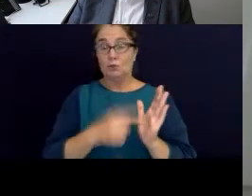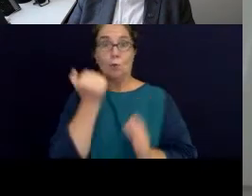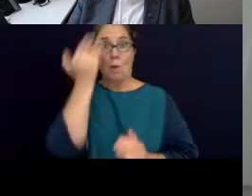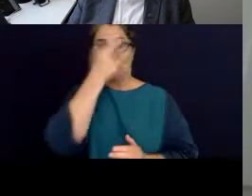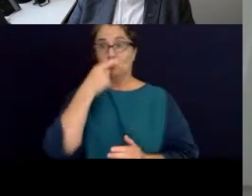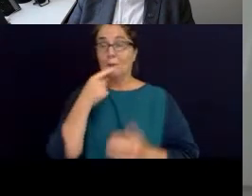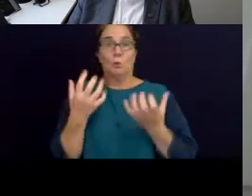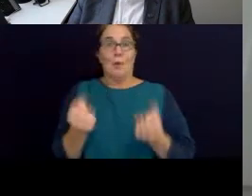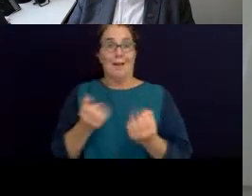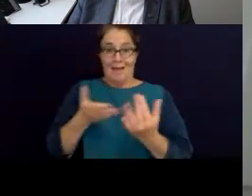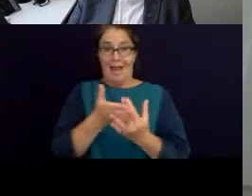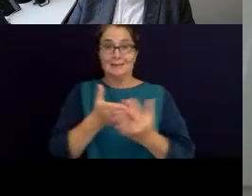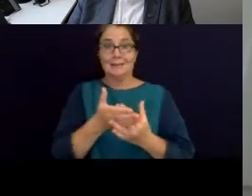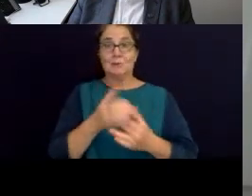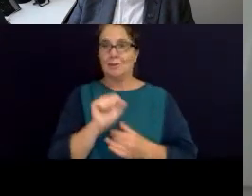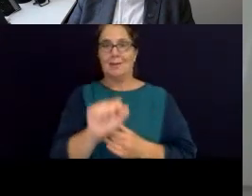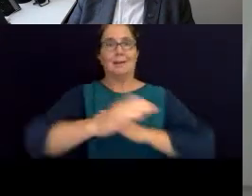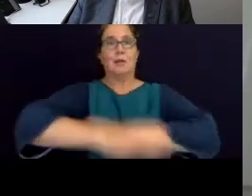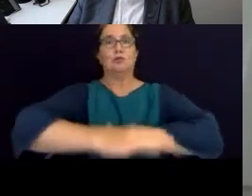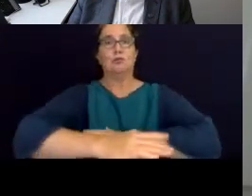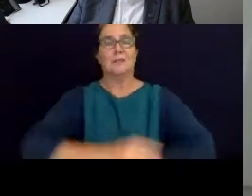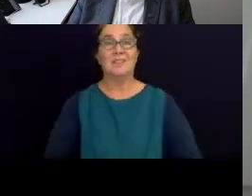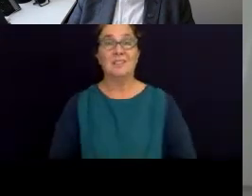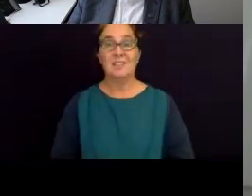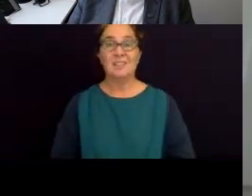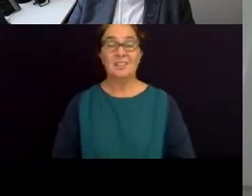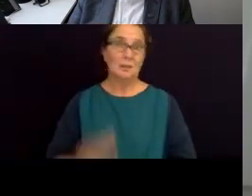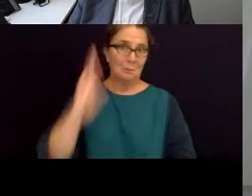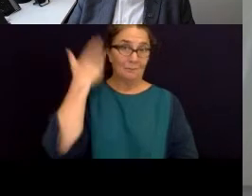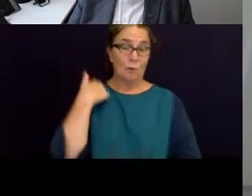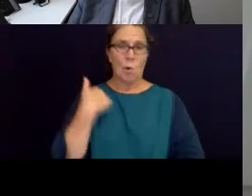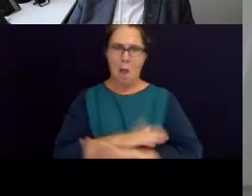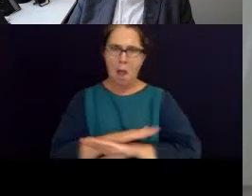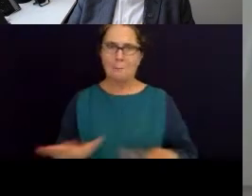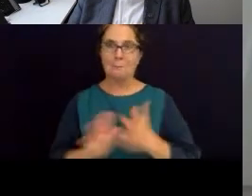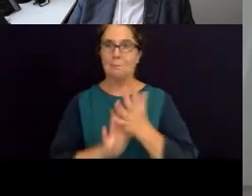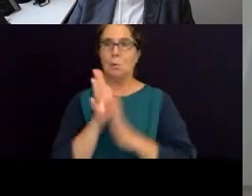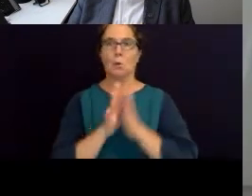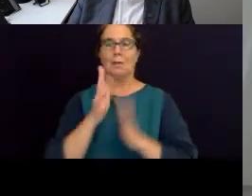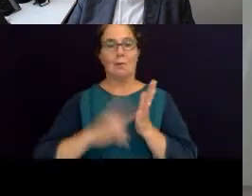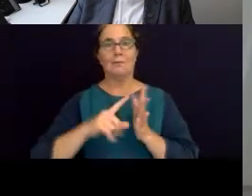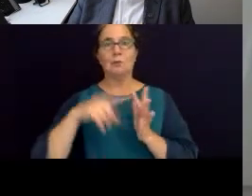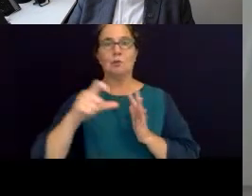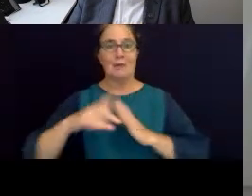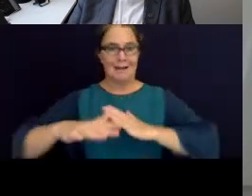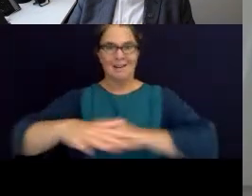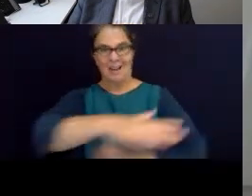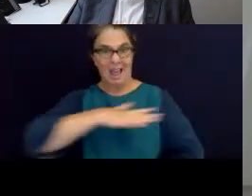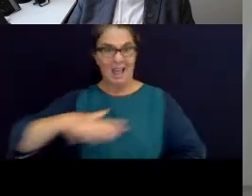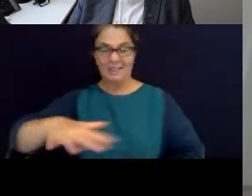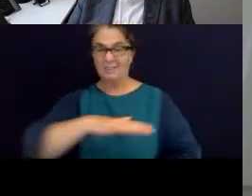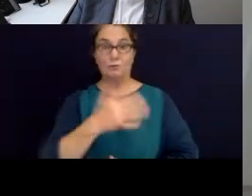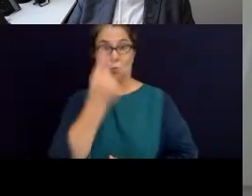That's the really short version. We've gone from no burning in Victoria on public land in partnership with Aboriginal people, to the best of our knowledge, for